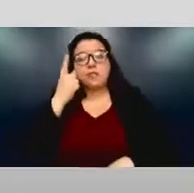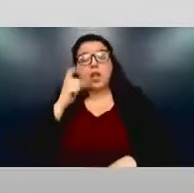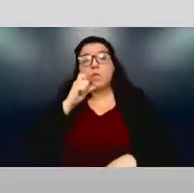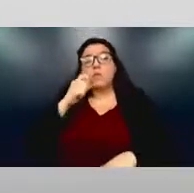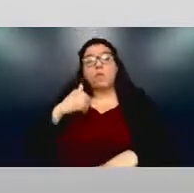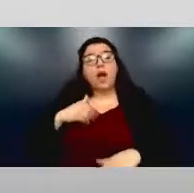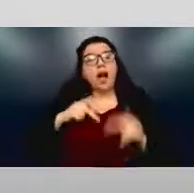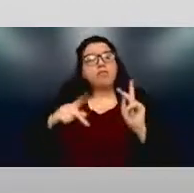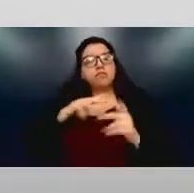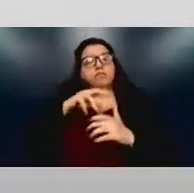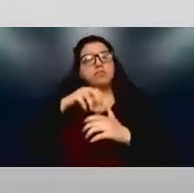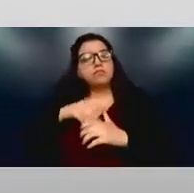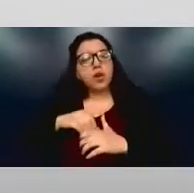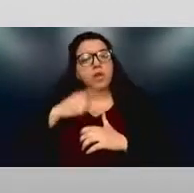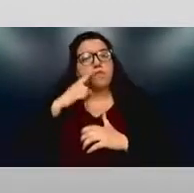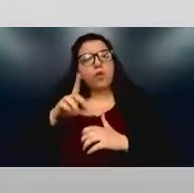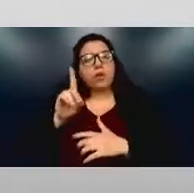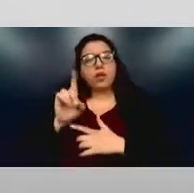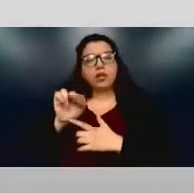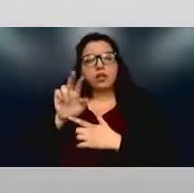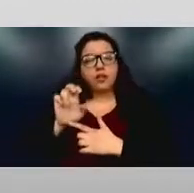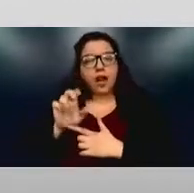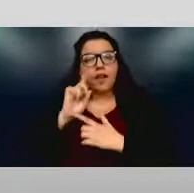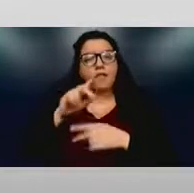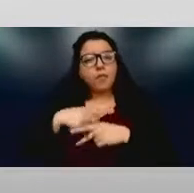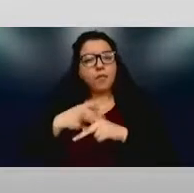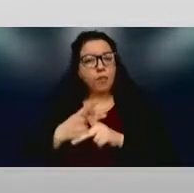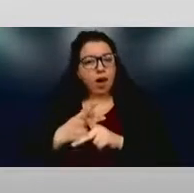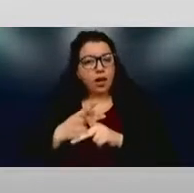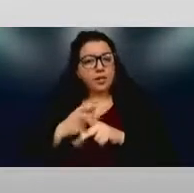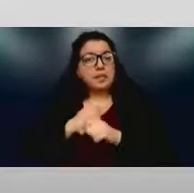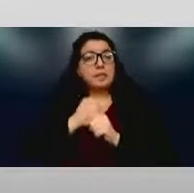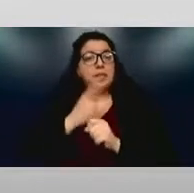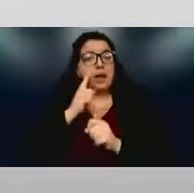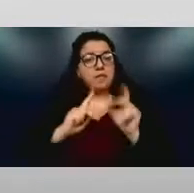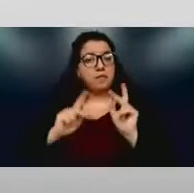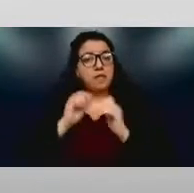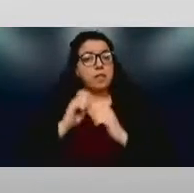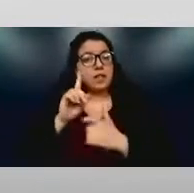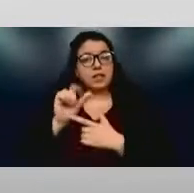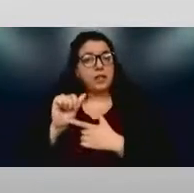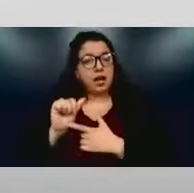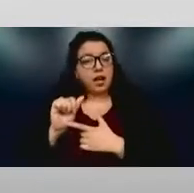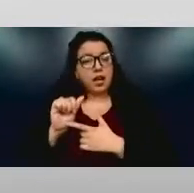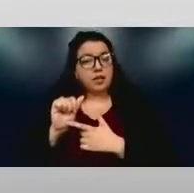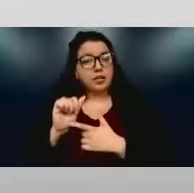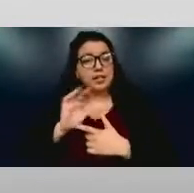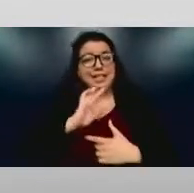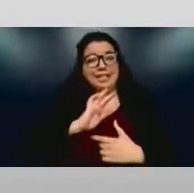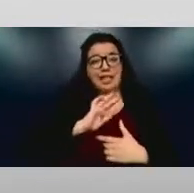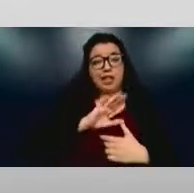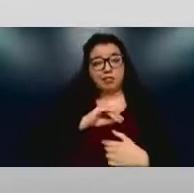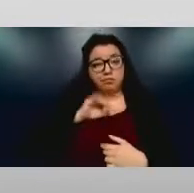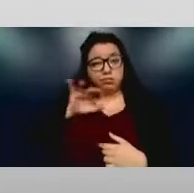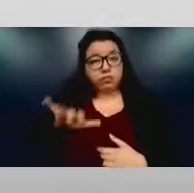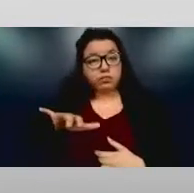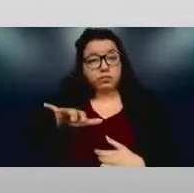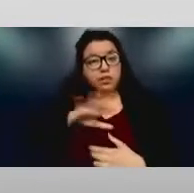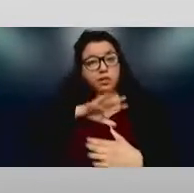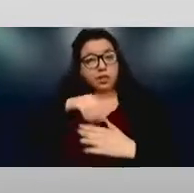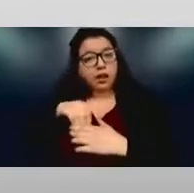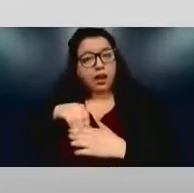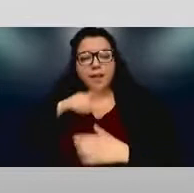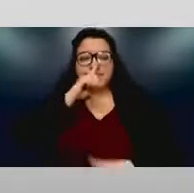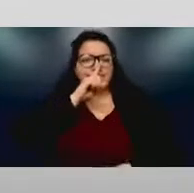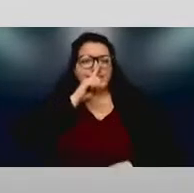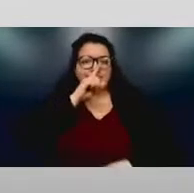development of devices and products for people with disabilities to be all inclusive, universal